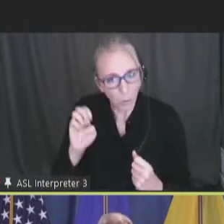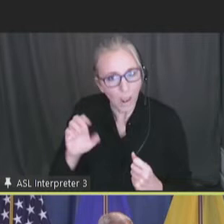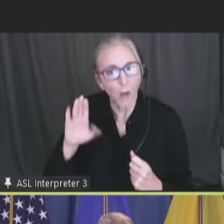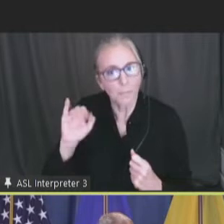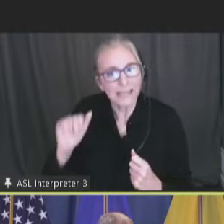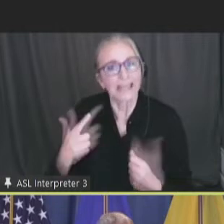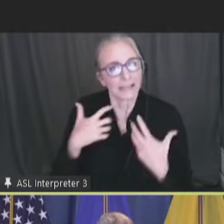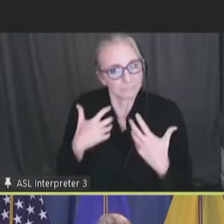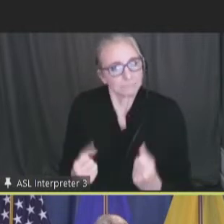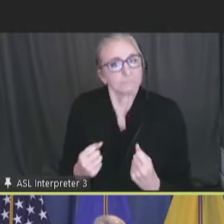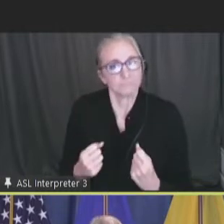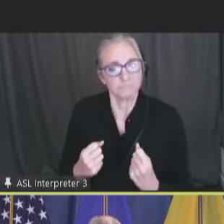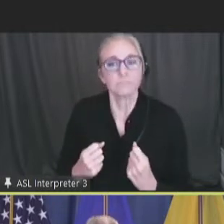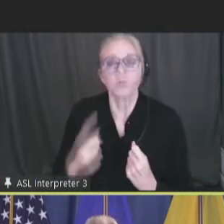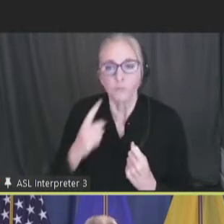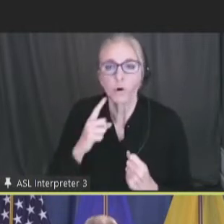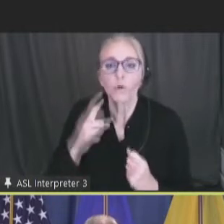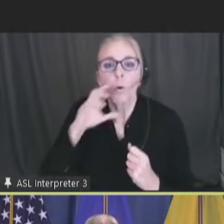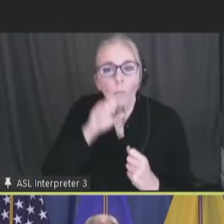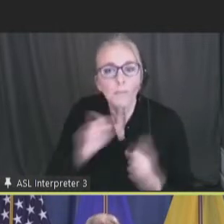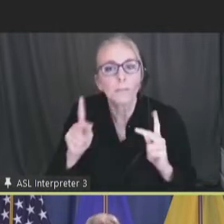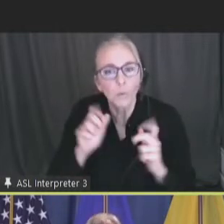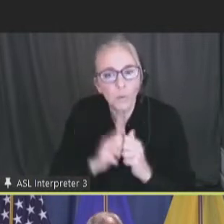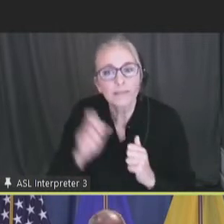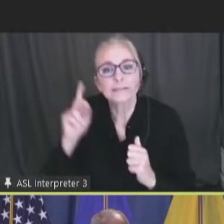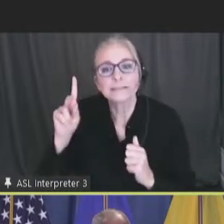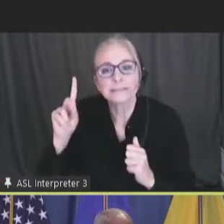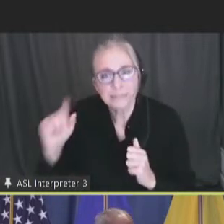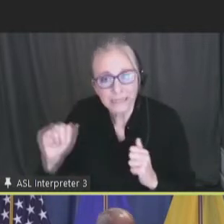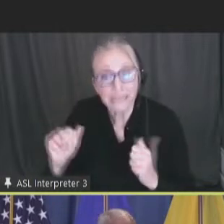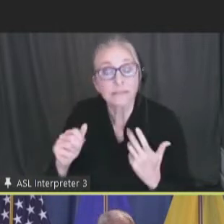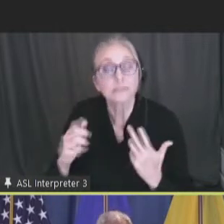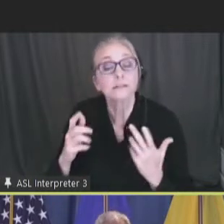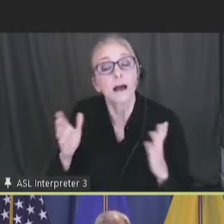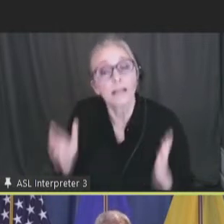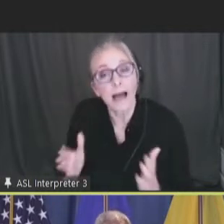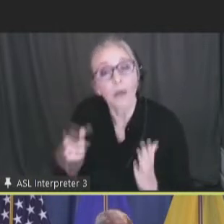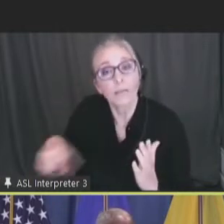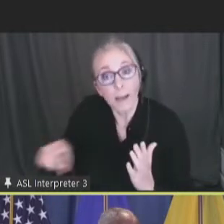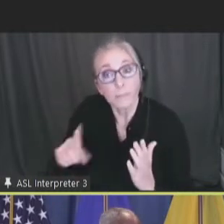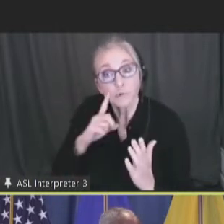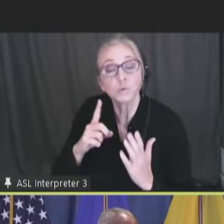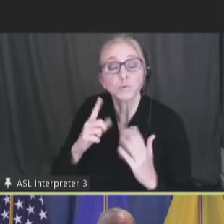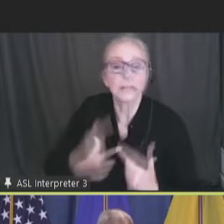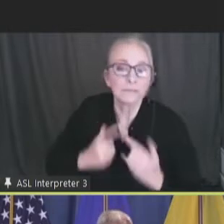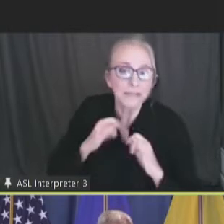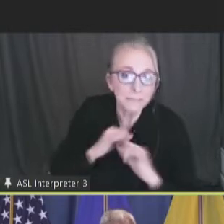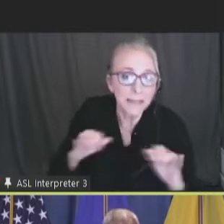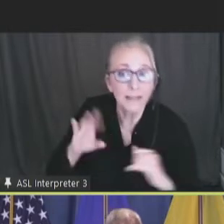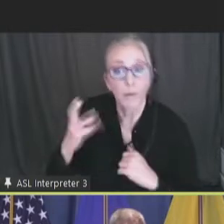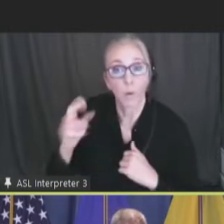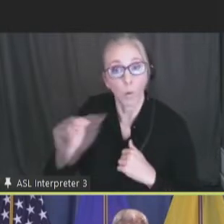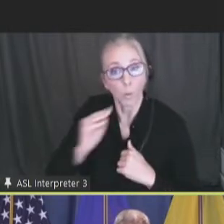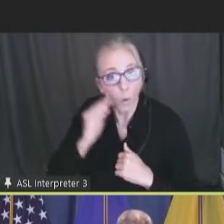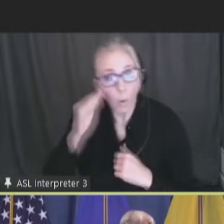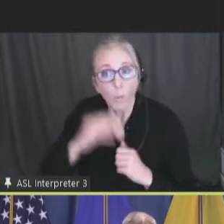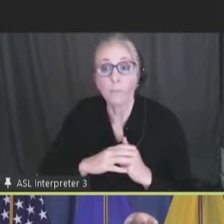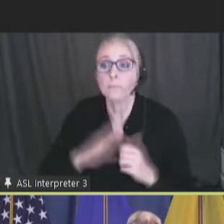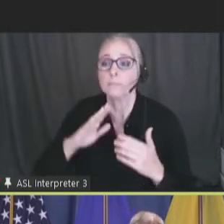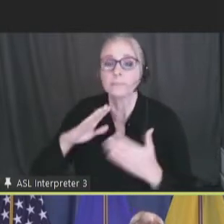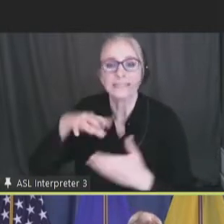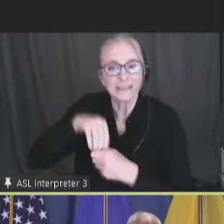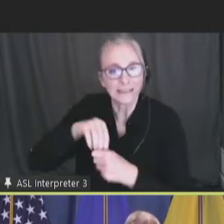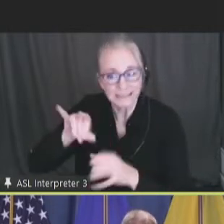adults and people with disabilities, and enabling them to live independently in their own homes and communities,